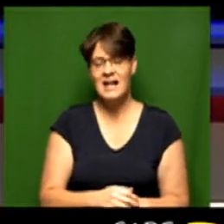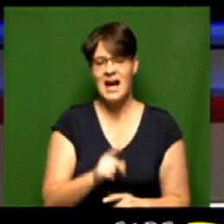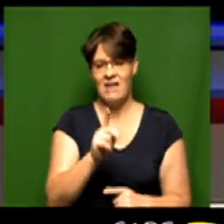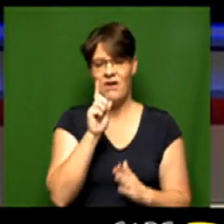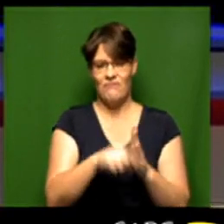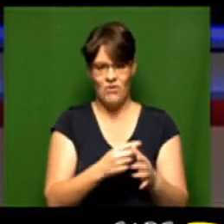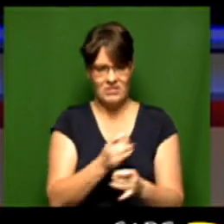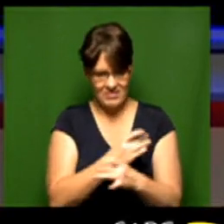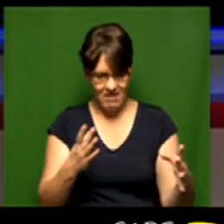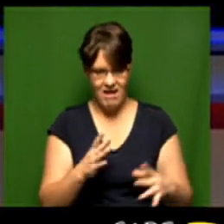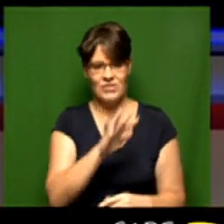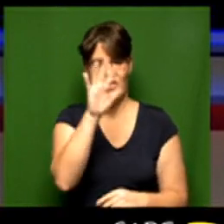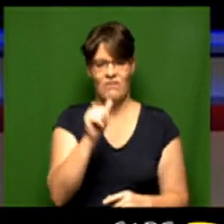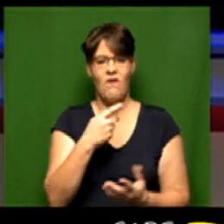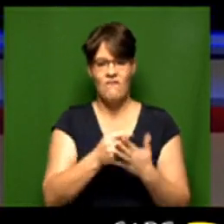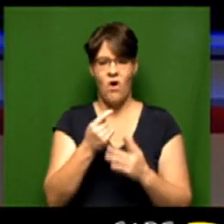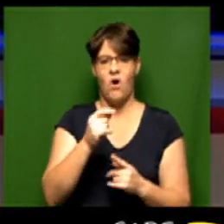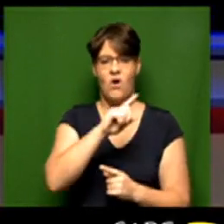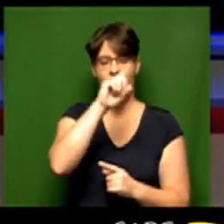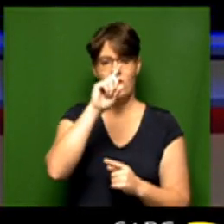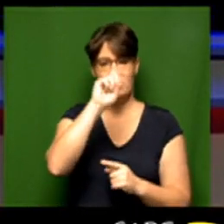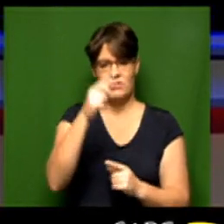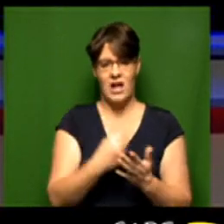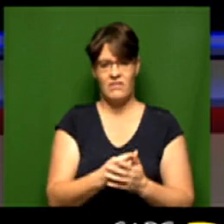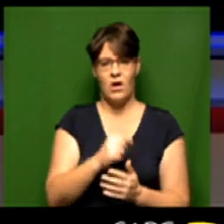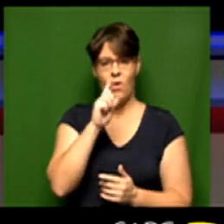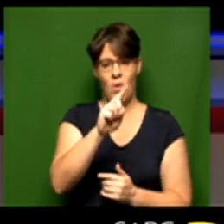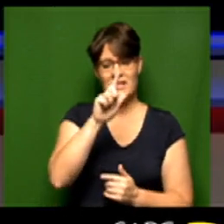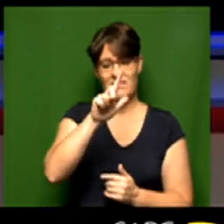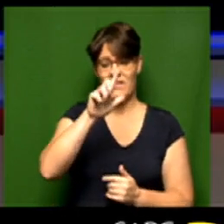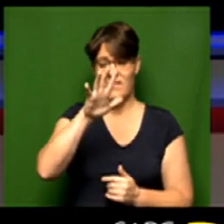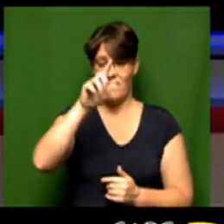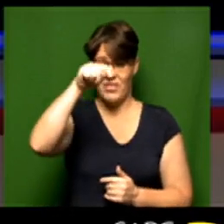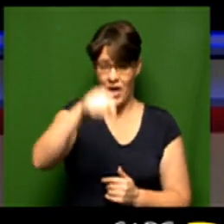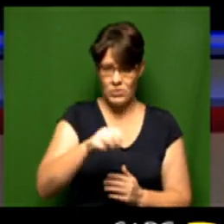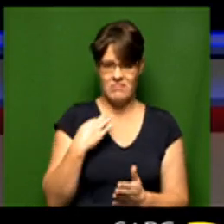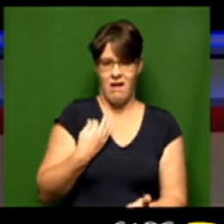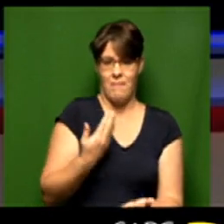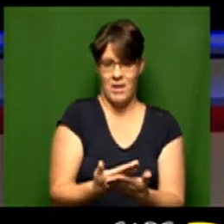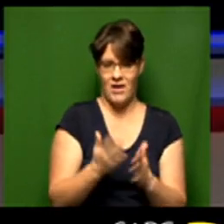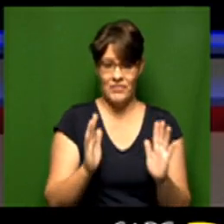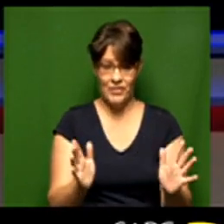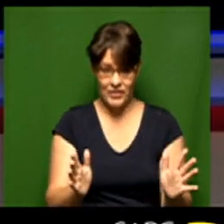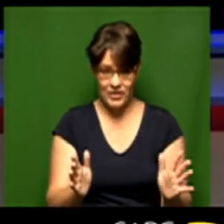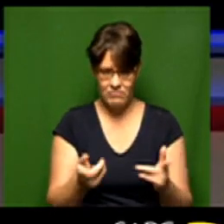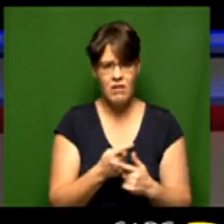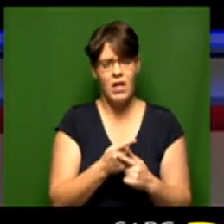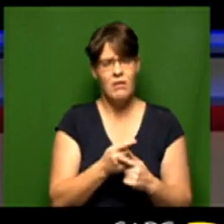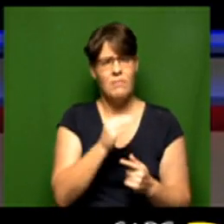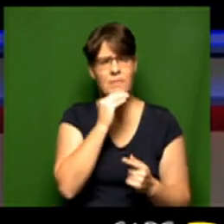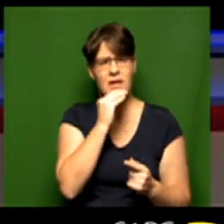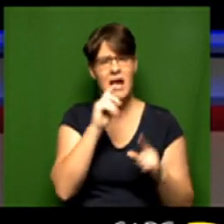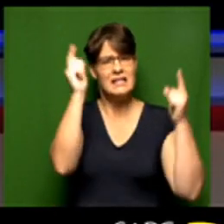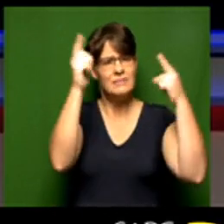started in South Africa for those special votes cast 775,000 people have applied remember these are all the